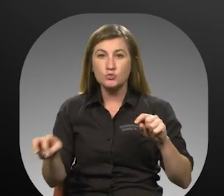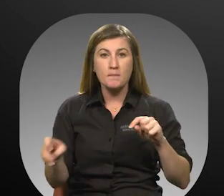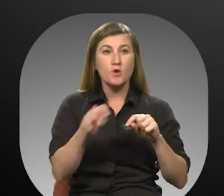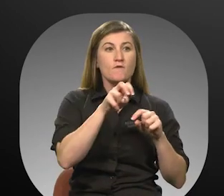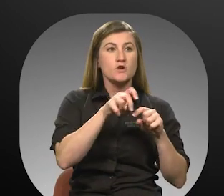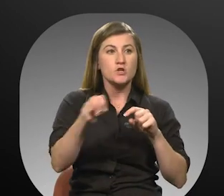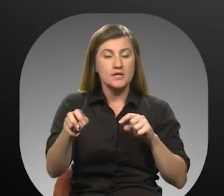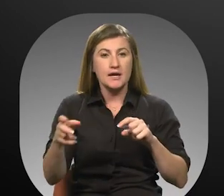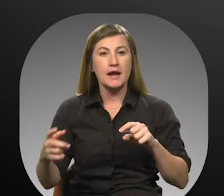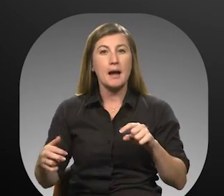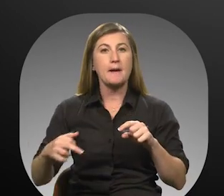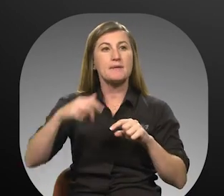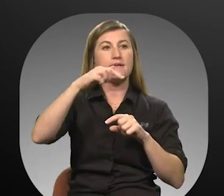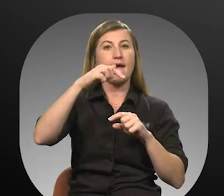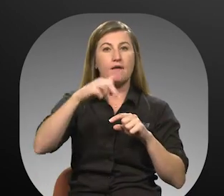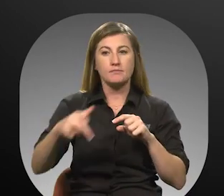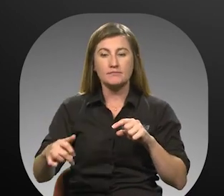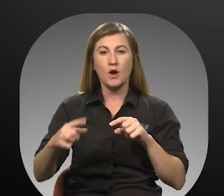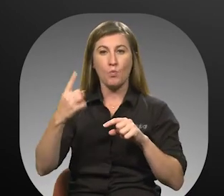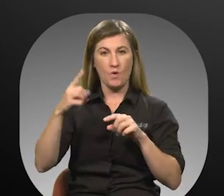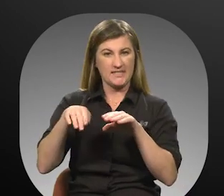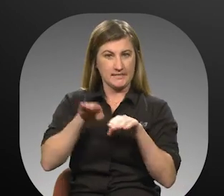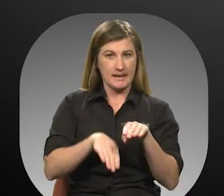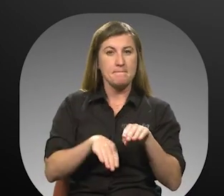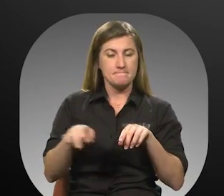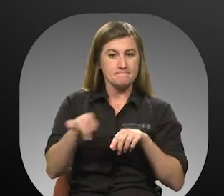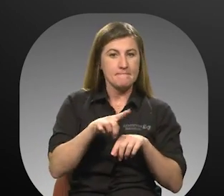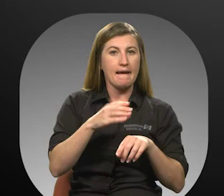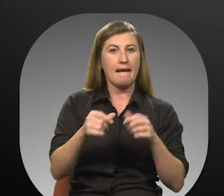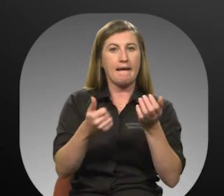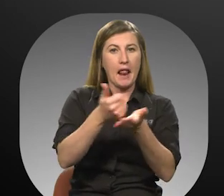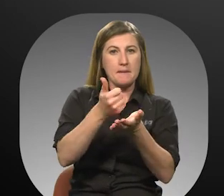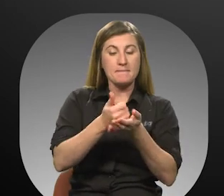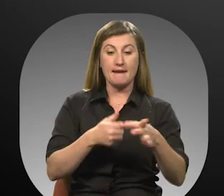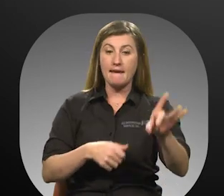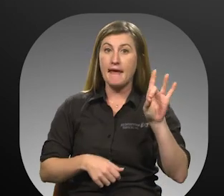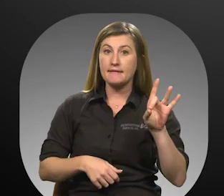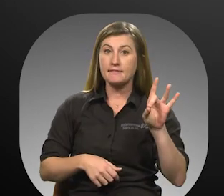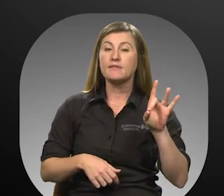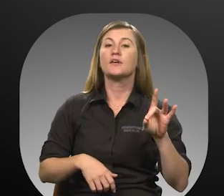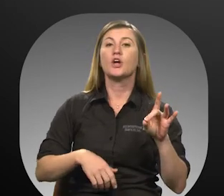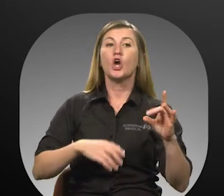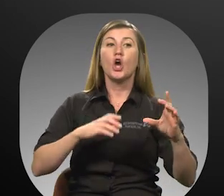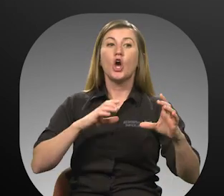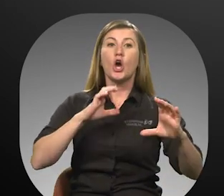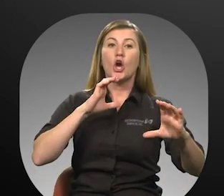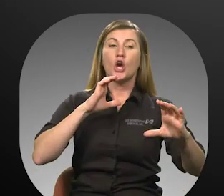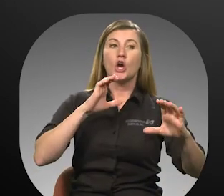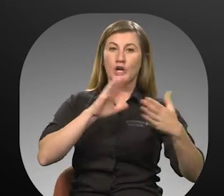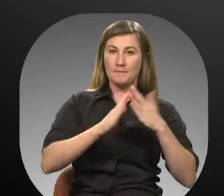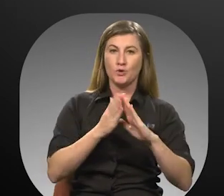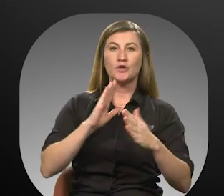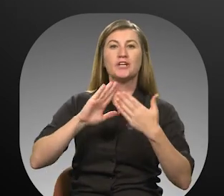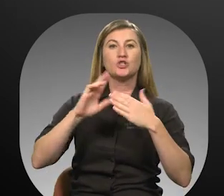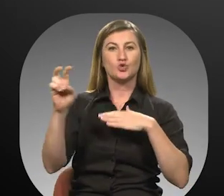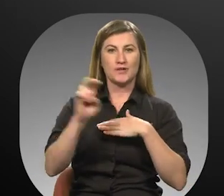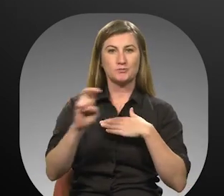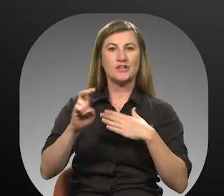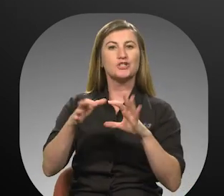mobility devices up and down a maximum of one step 8. The Community Transportation Coordinator